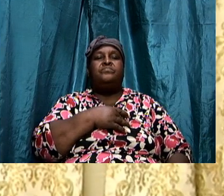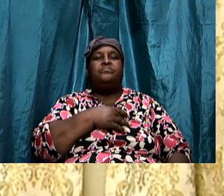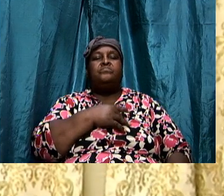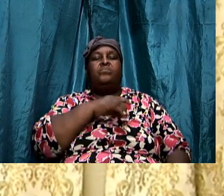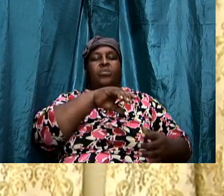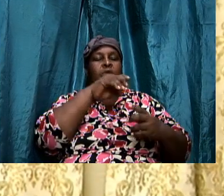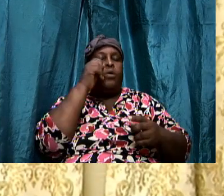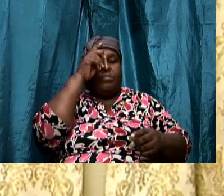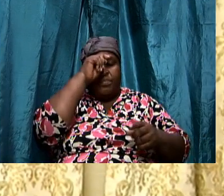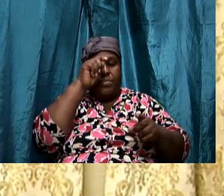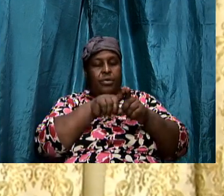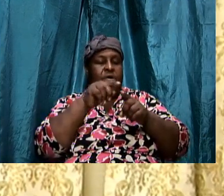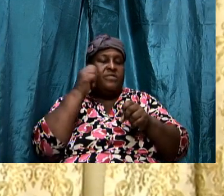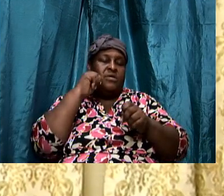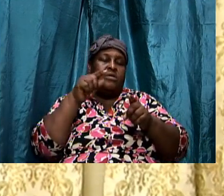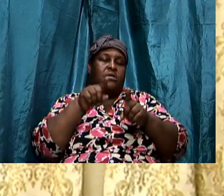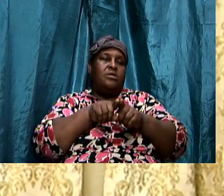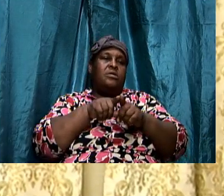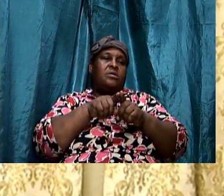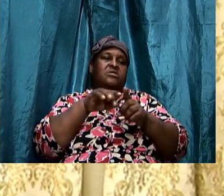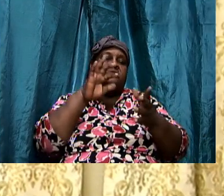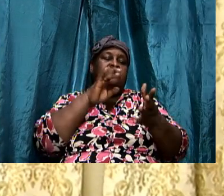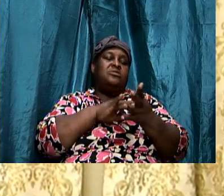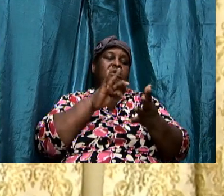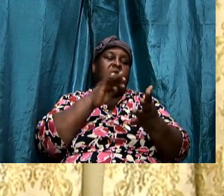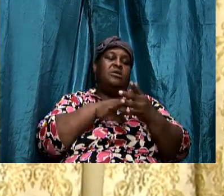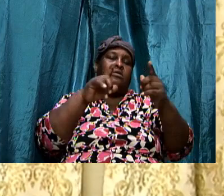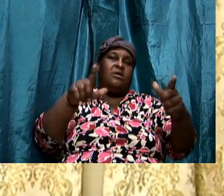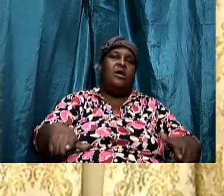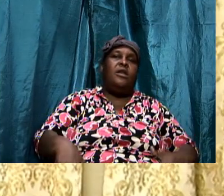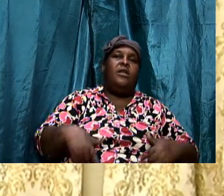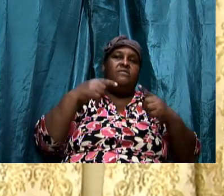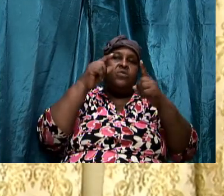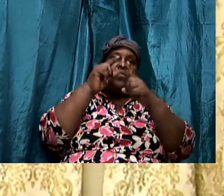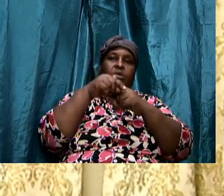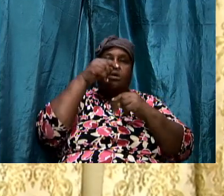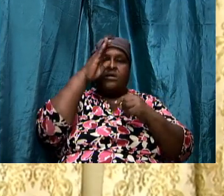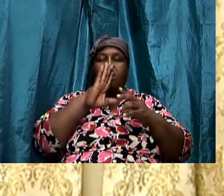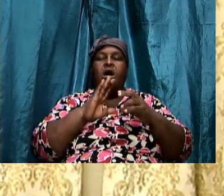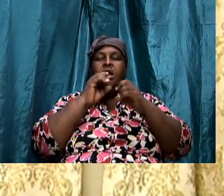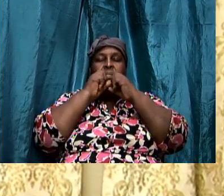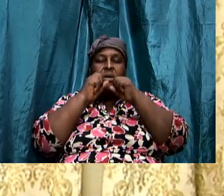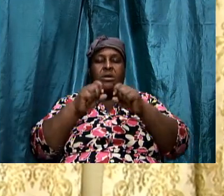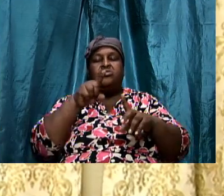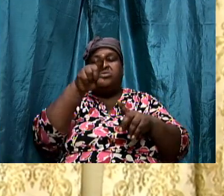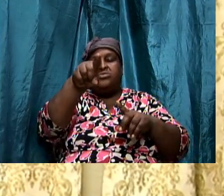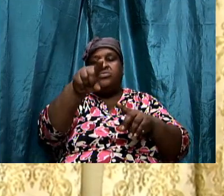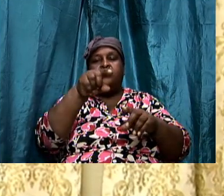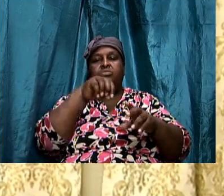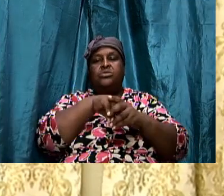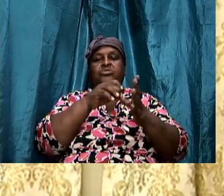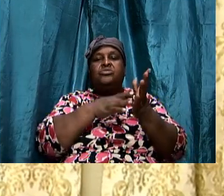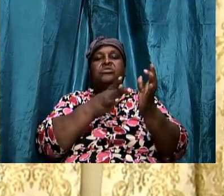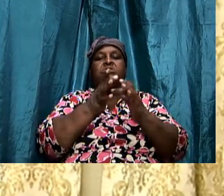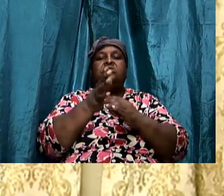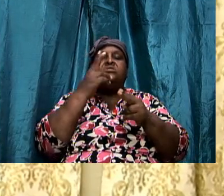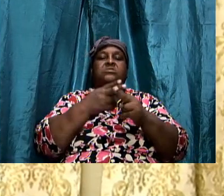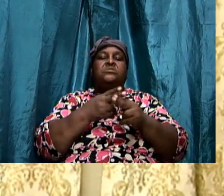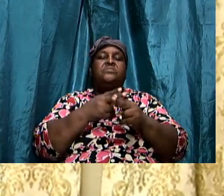and sisters, walk in the word. God bless you in Jesus name. Can we pray?